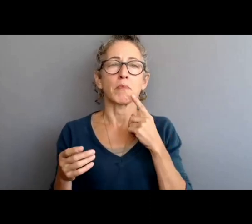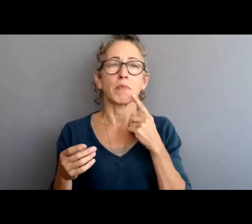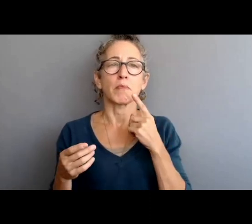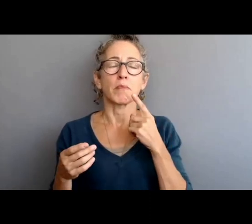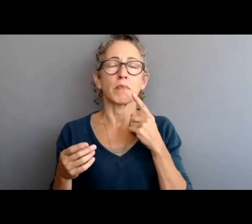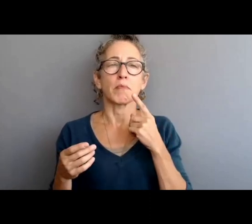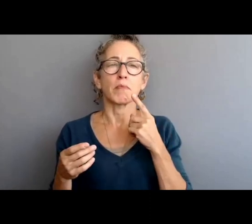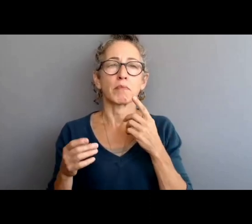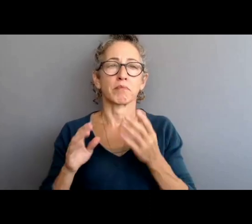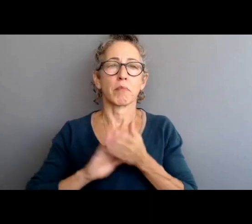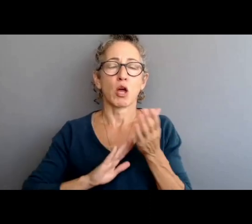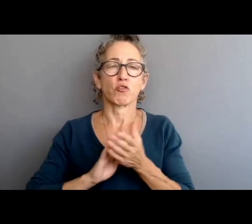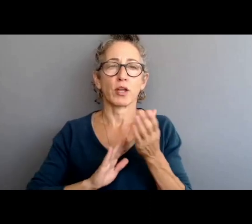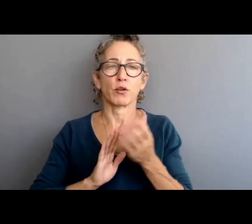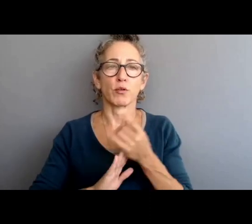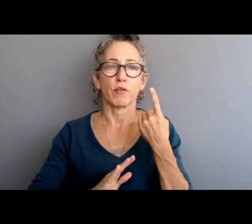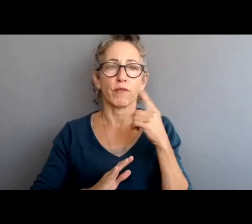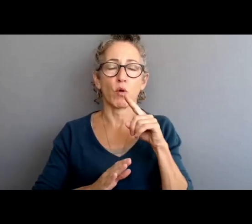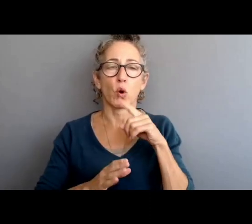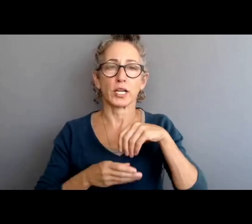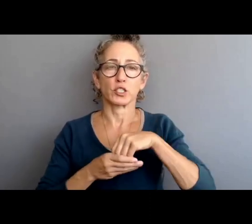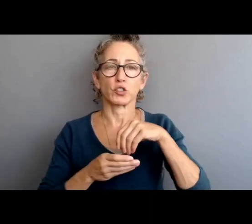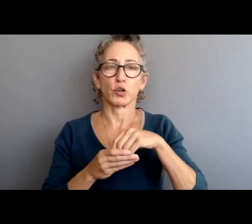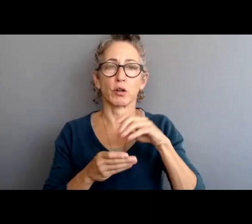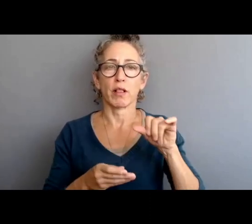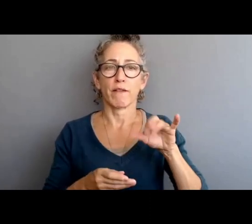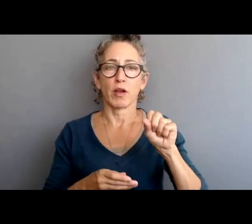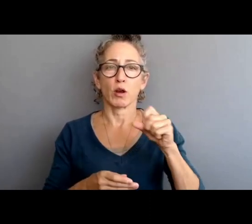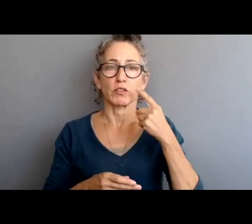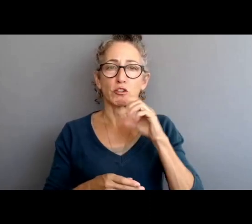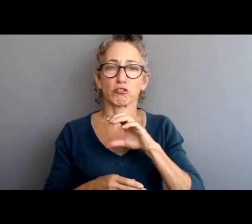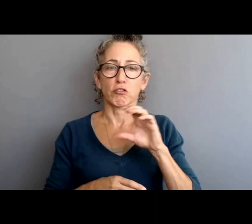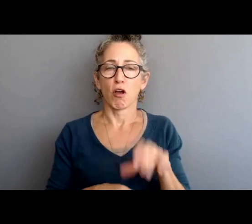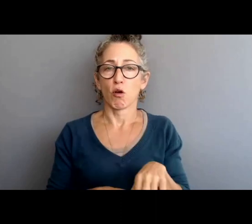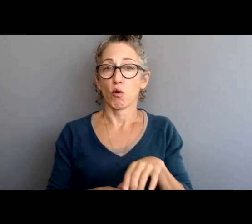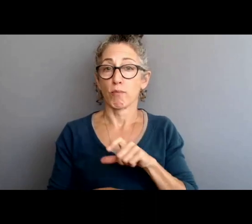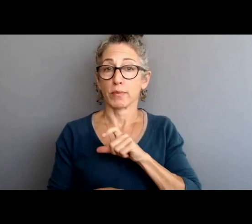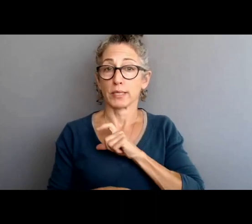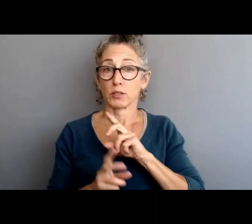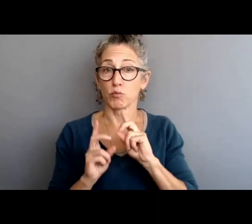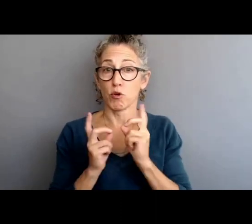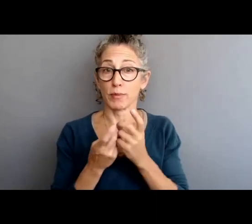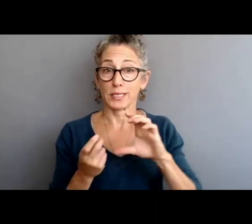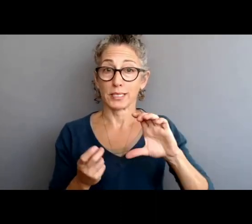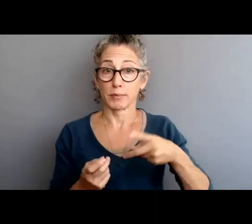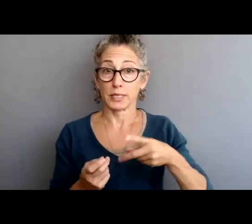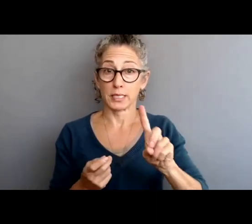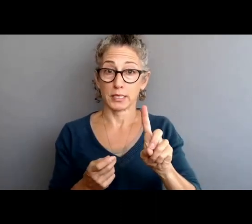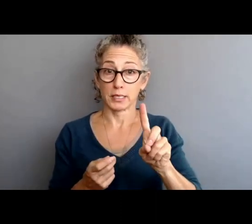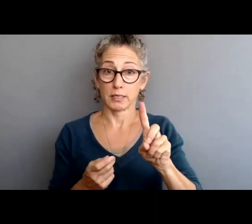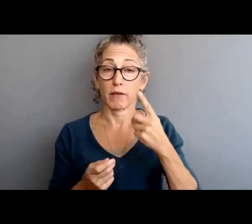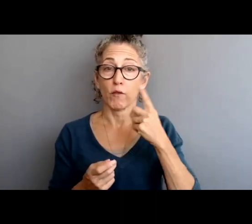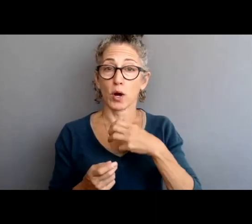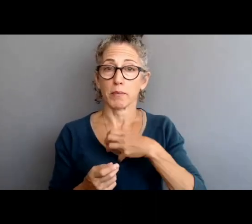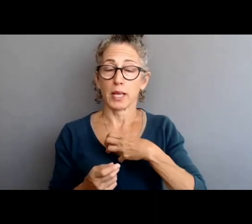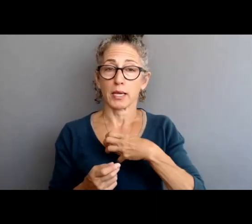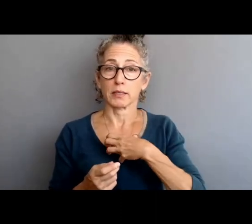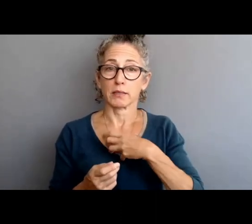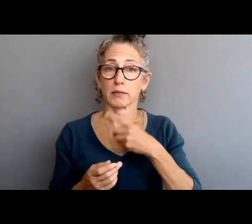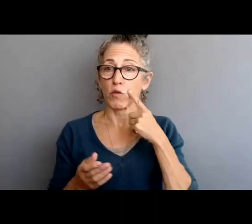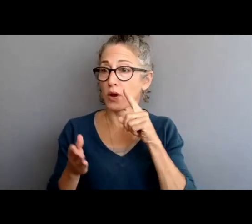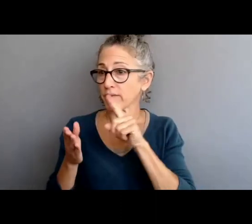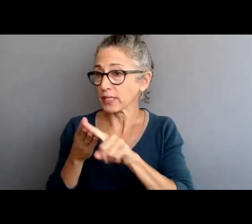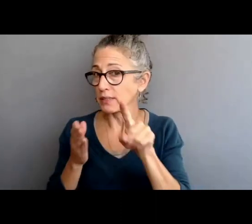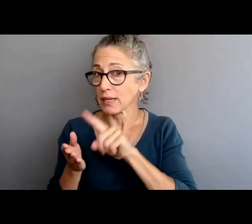Bureau of Internal Affairs and Accountability Policies regarding complaints, investigating allegations of misconduct,